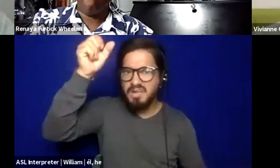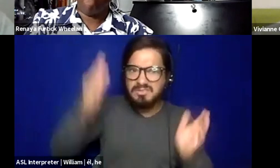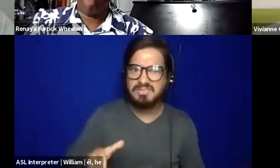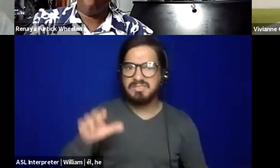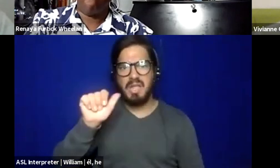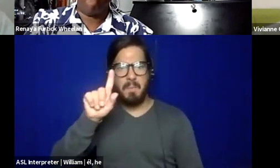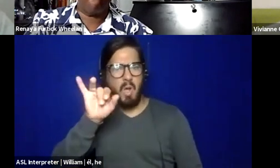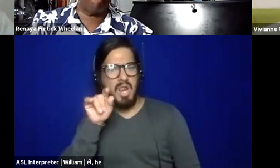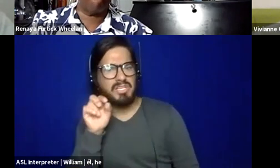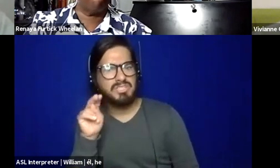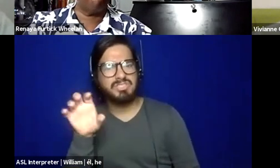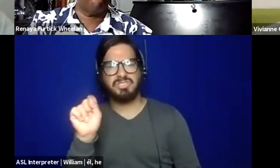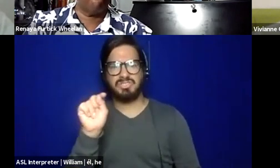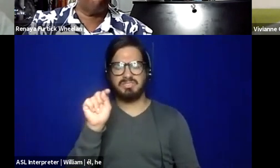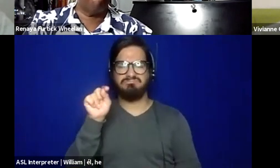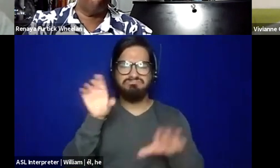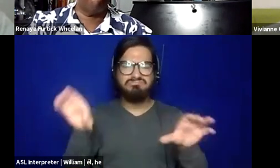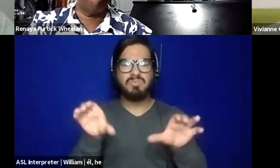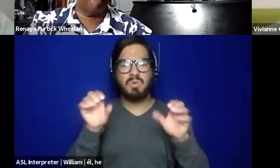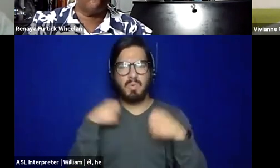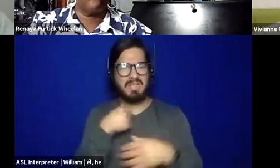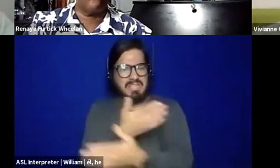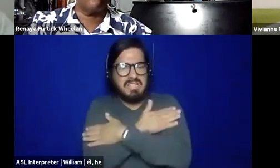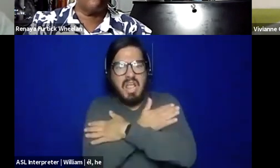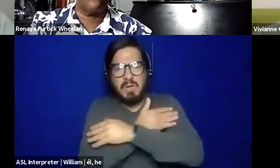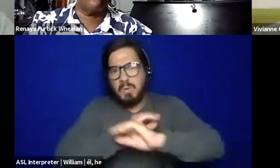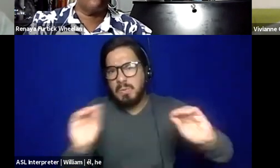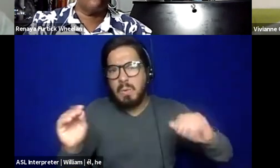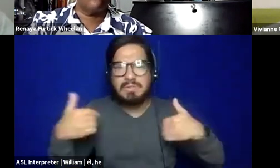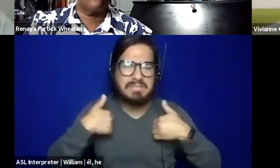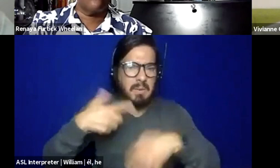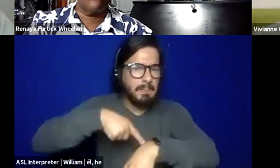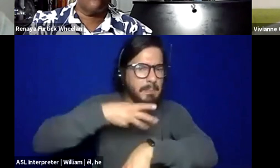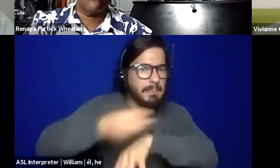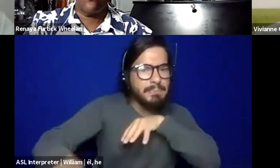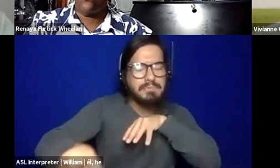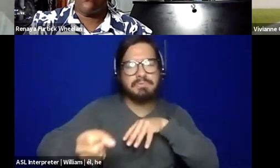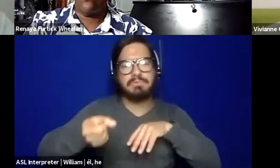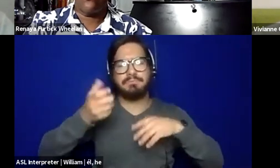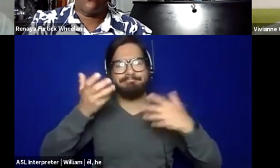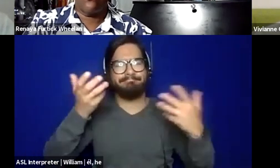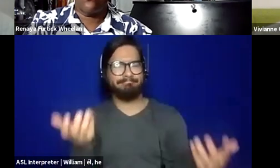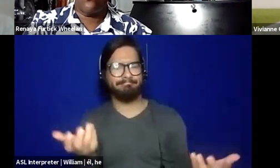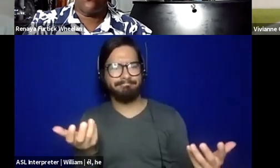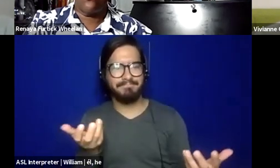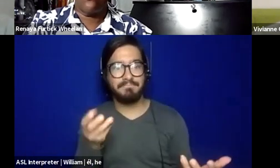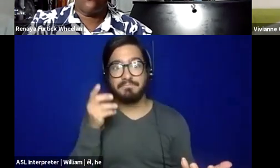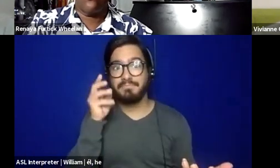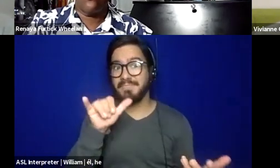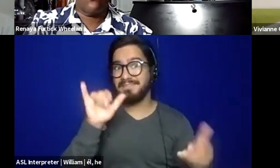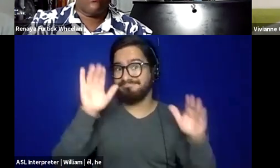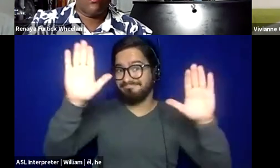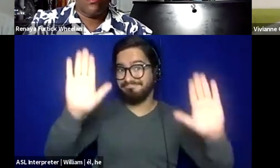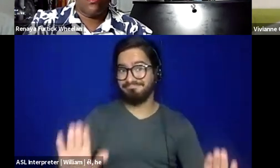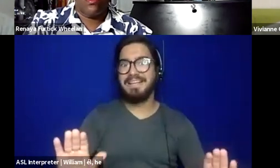do, we don't have time to rest or so we think, right. Um, this has been absolutely amazing. And